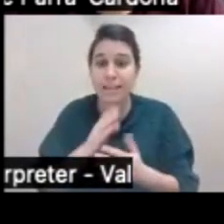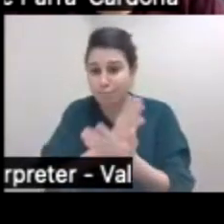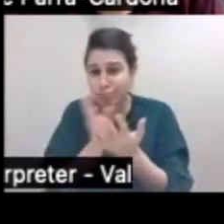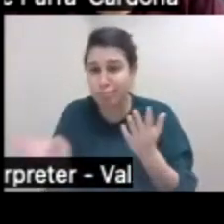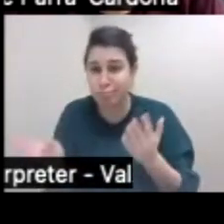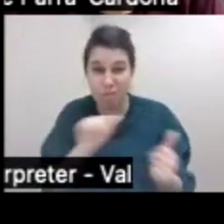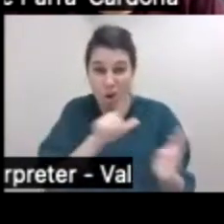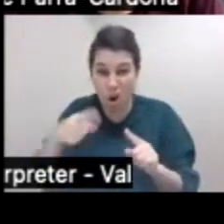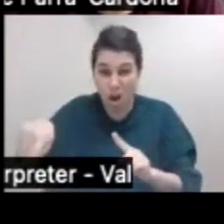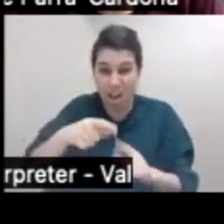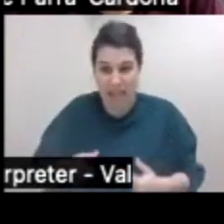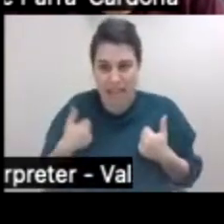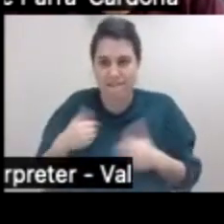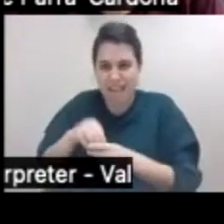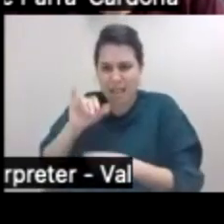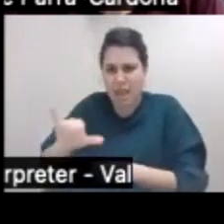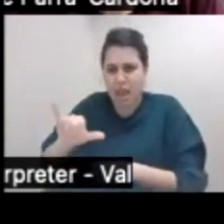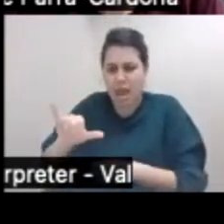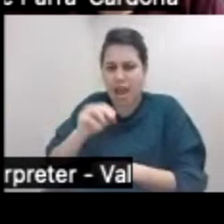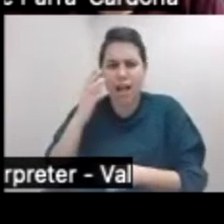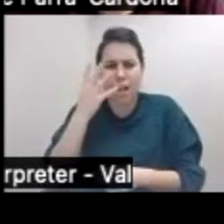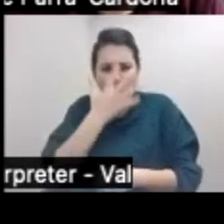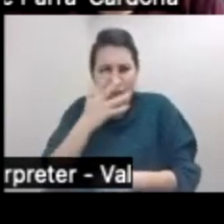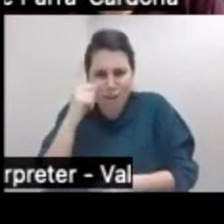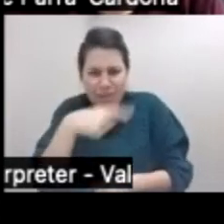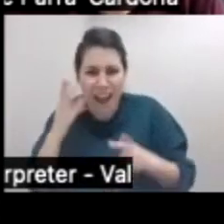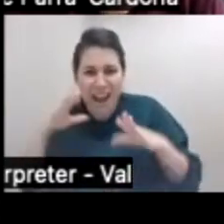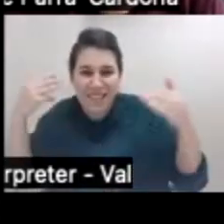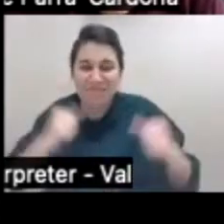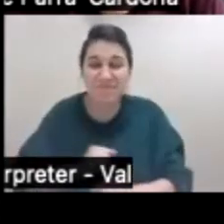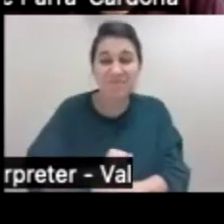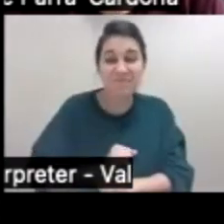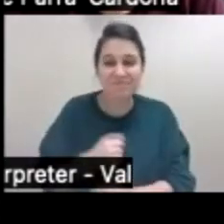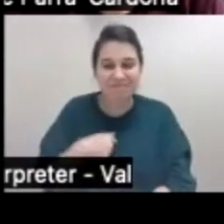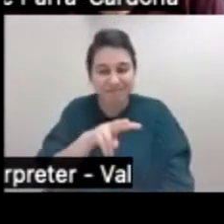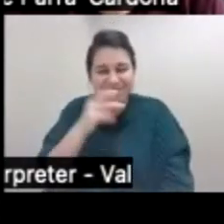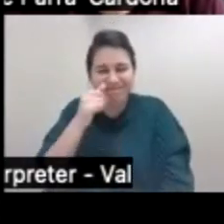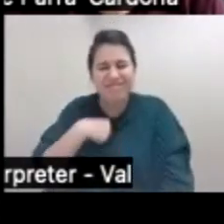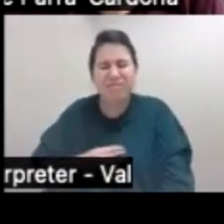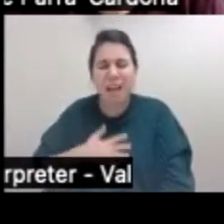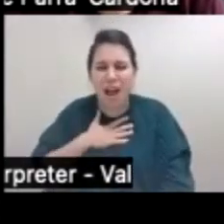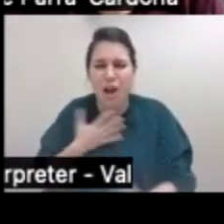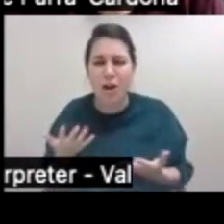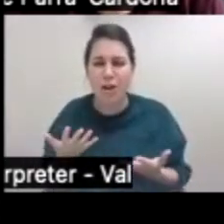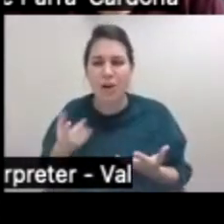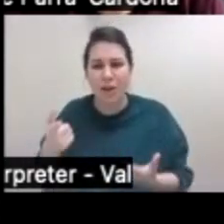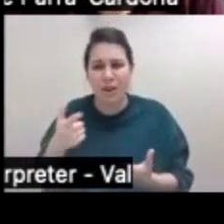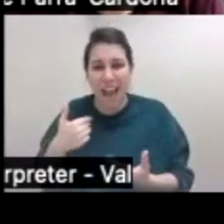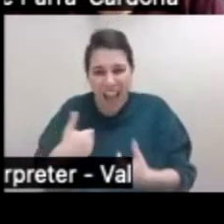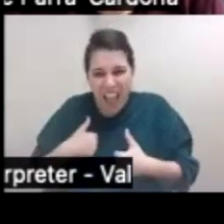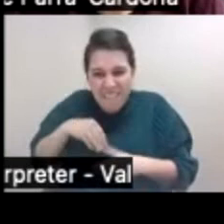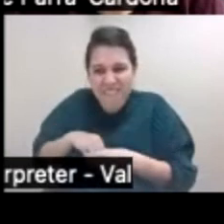realities and look at their faces. It just inspired me so much because they are full with hope and